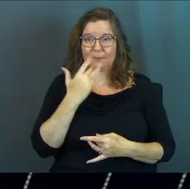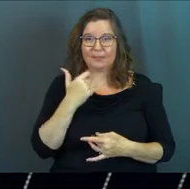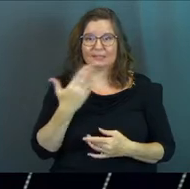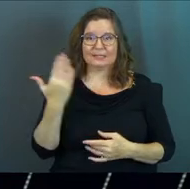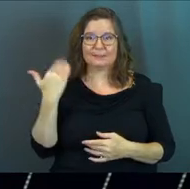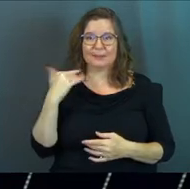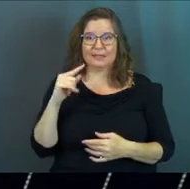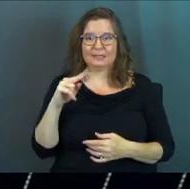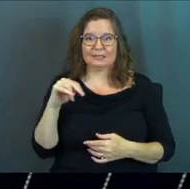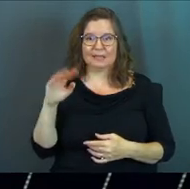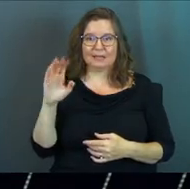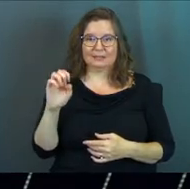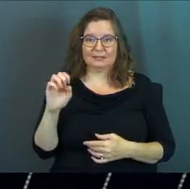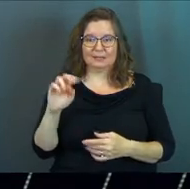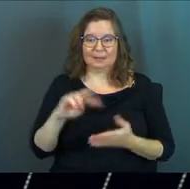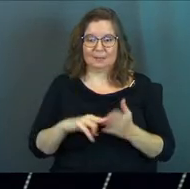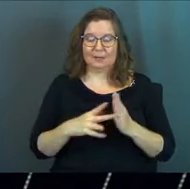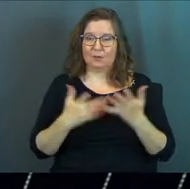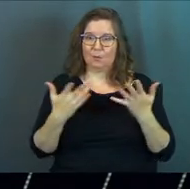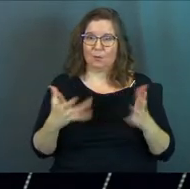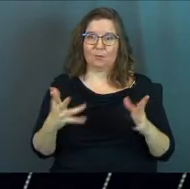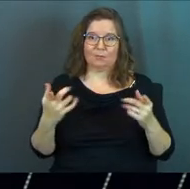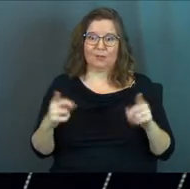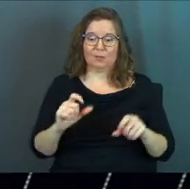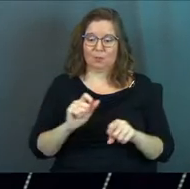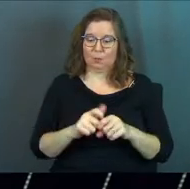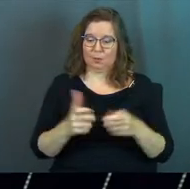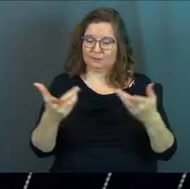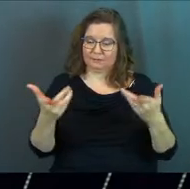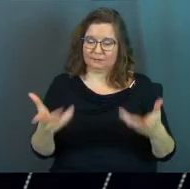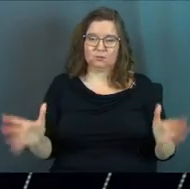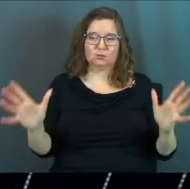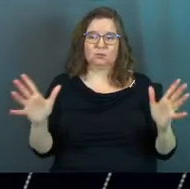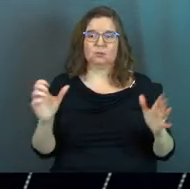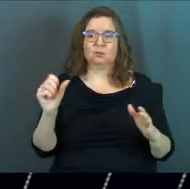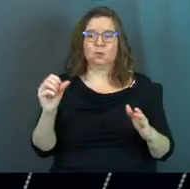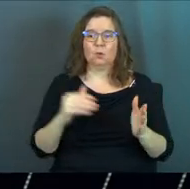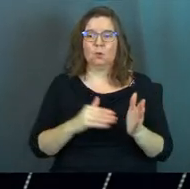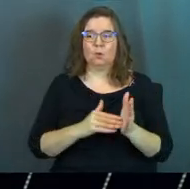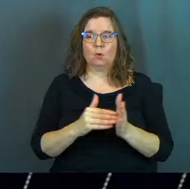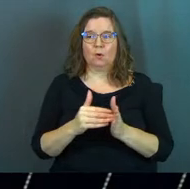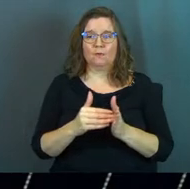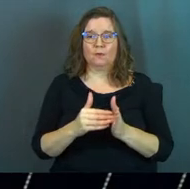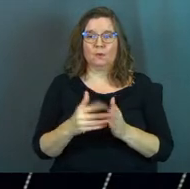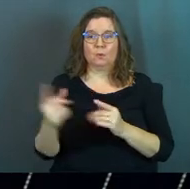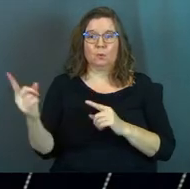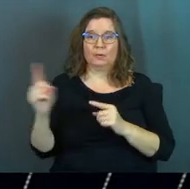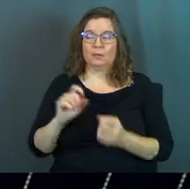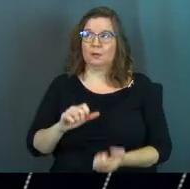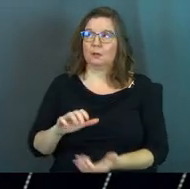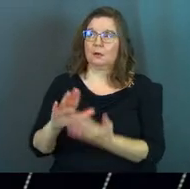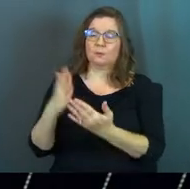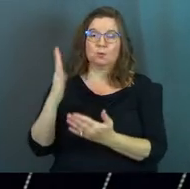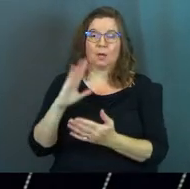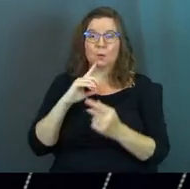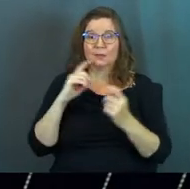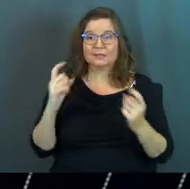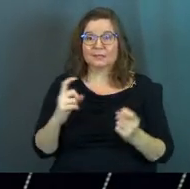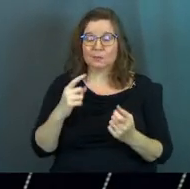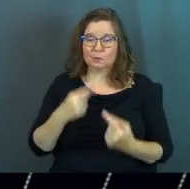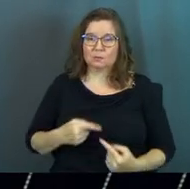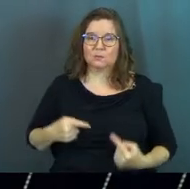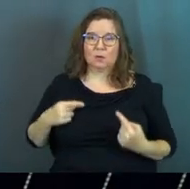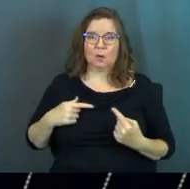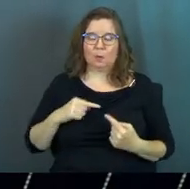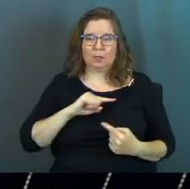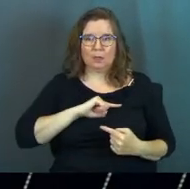it's past tense, is because it says the work is done. And so often when we come to God with our sin and we're struggling with it,